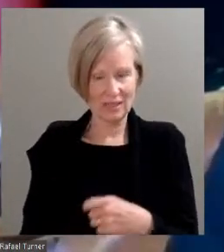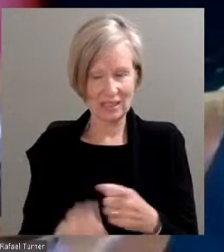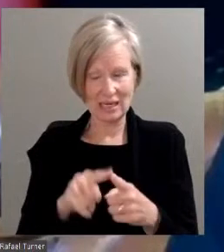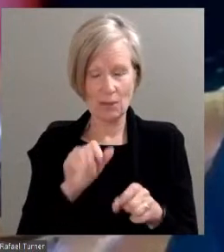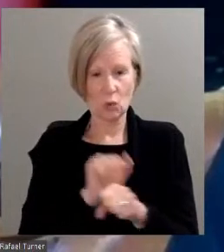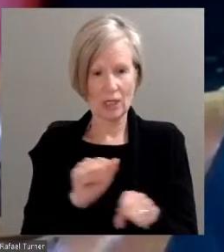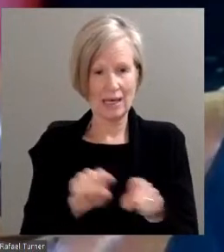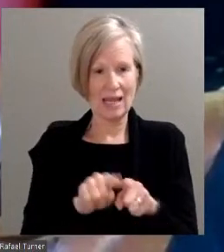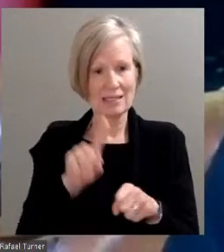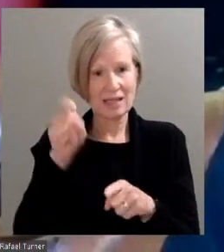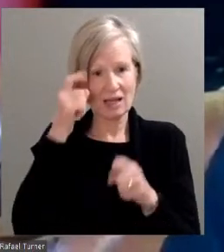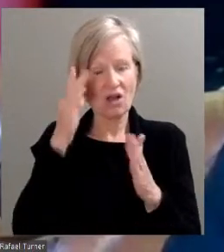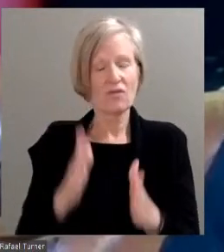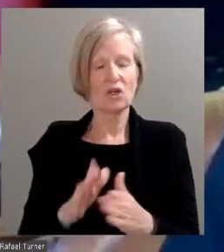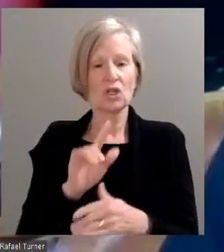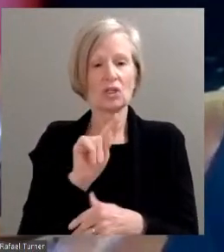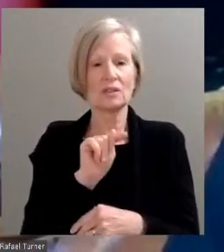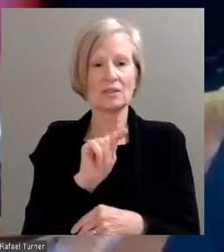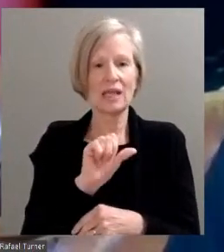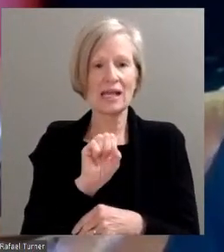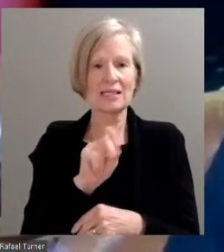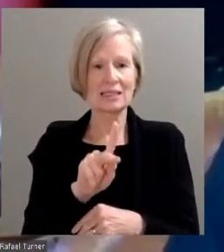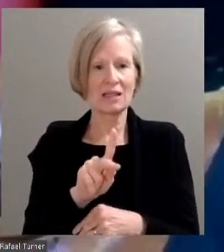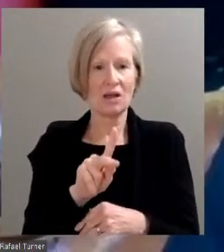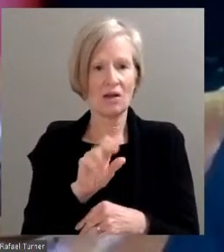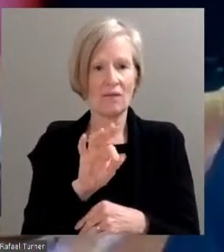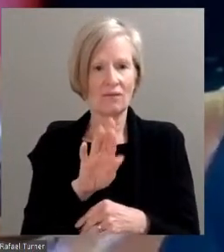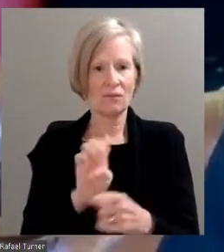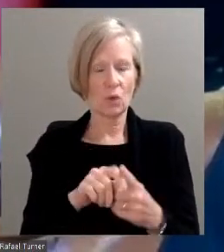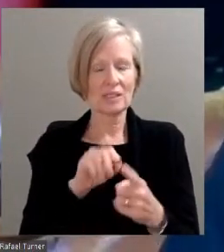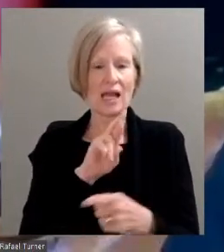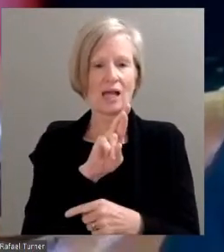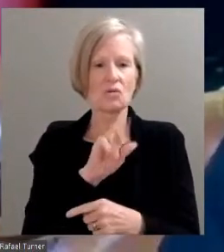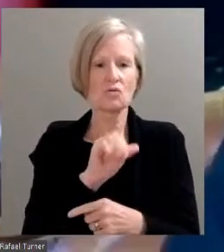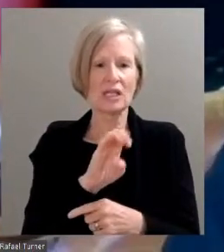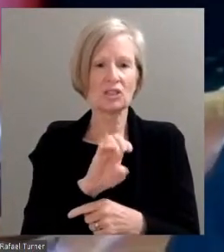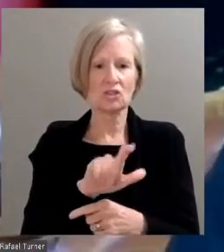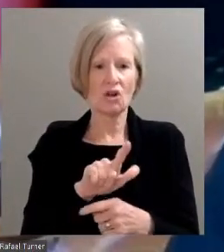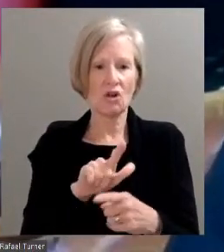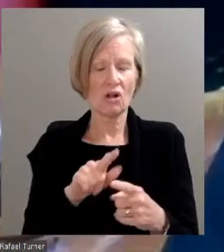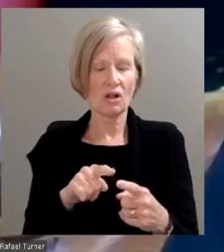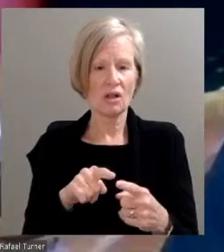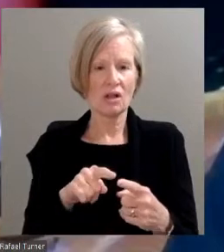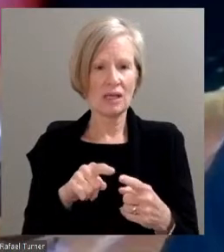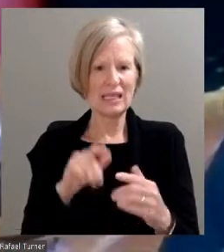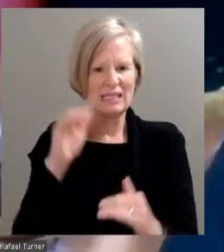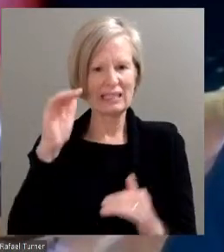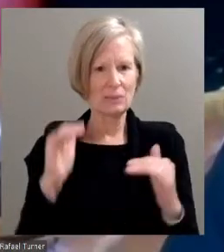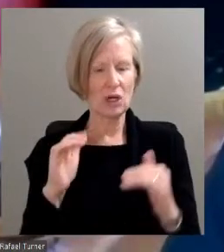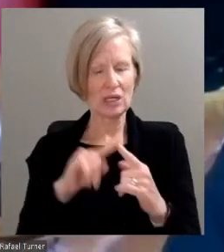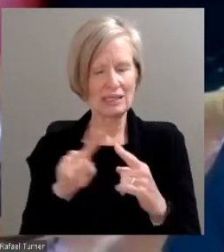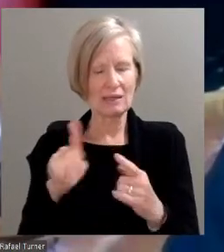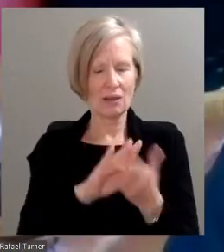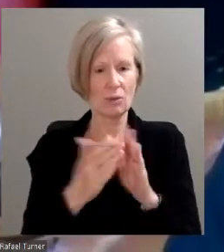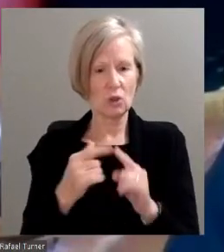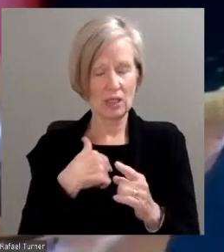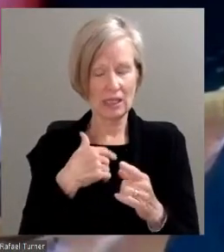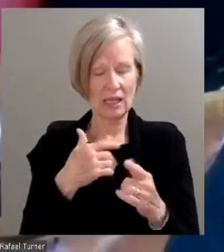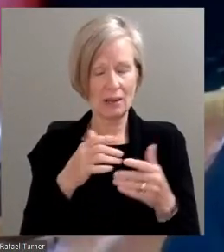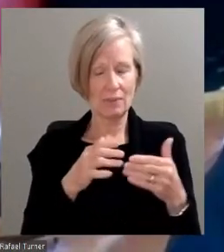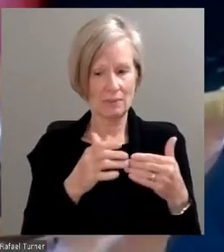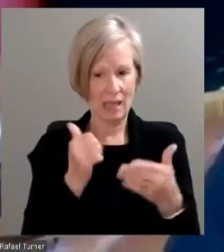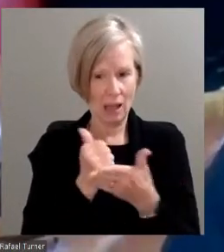member of the Governor's Task Force on racial disparities in community. So continuing to lead that work to address health disparities